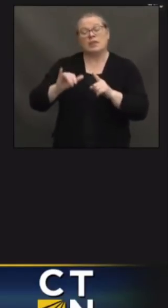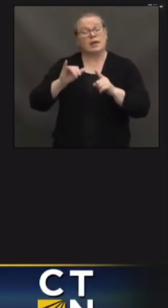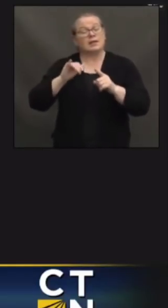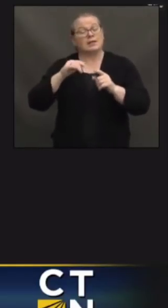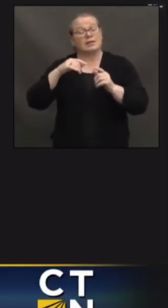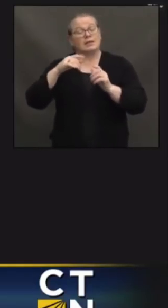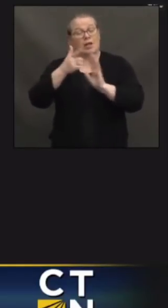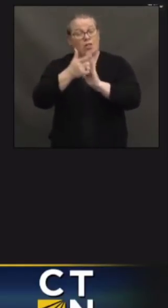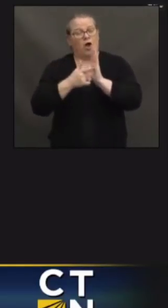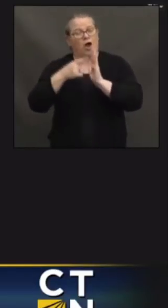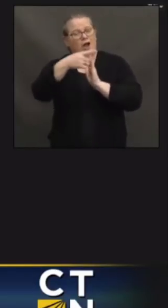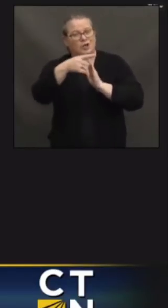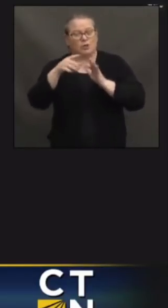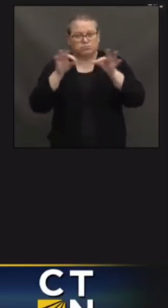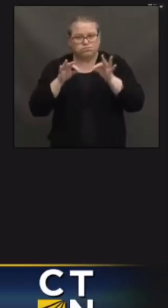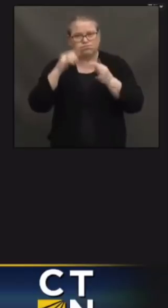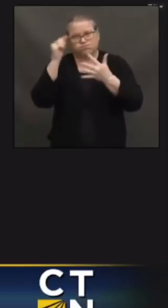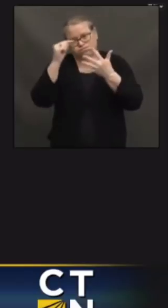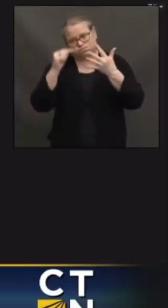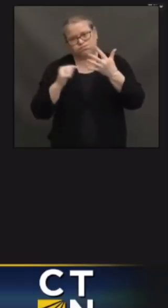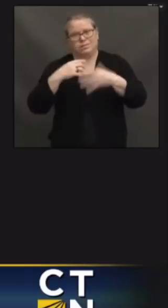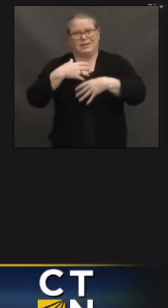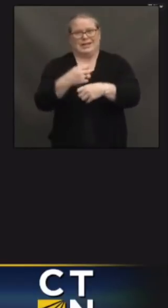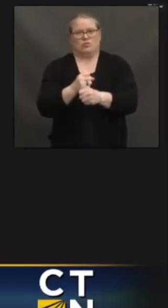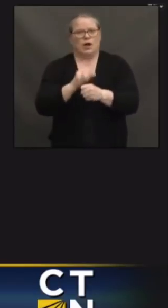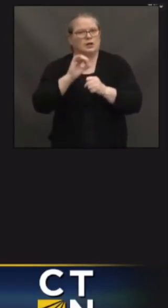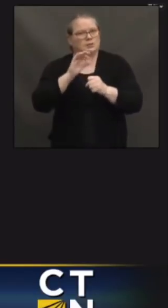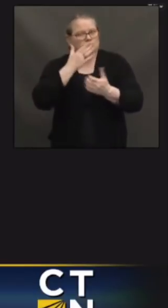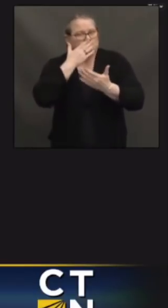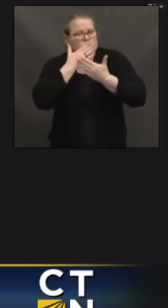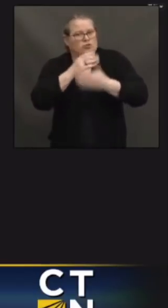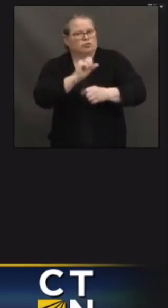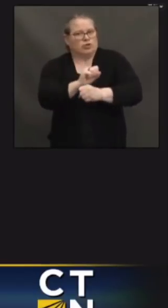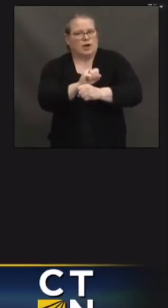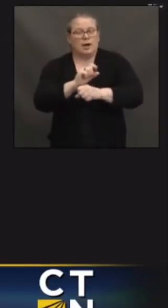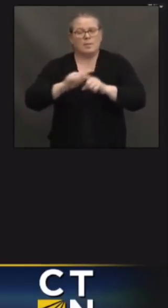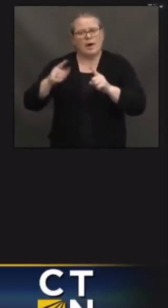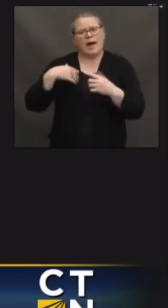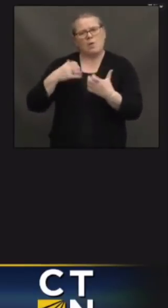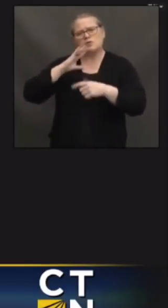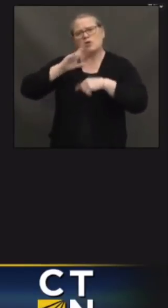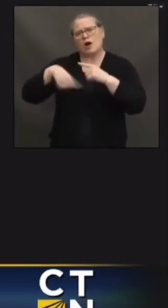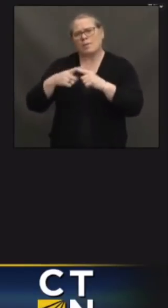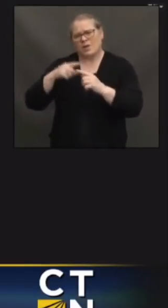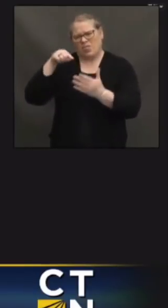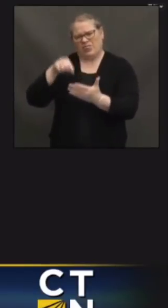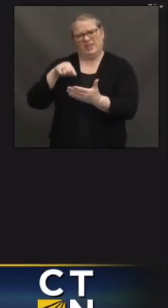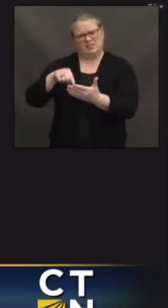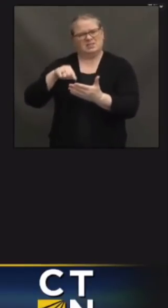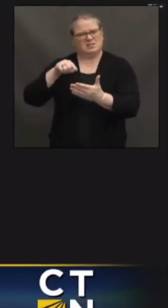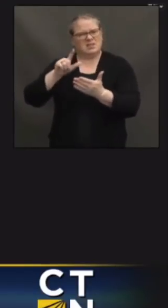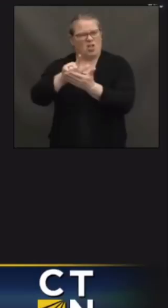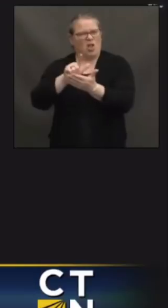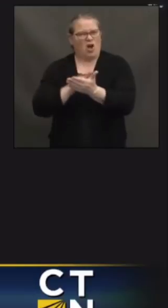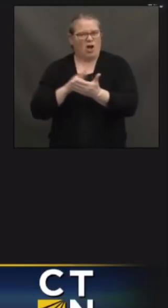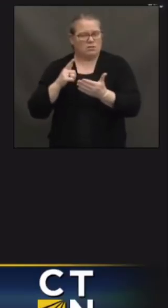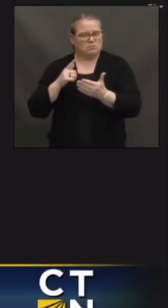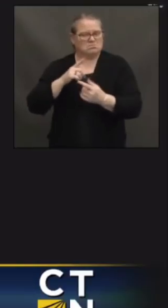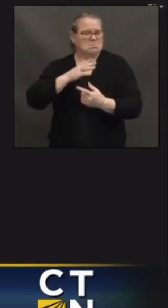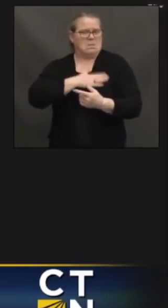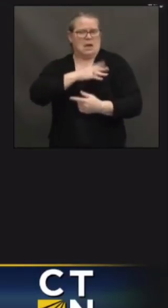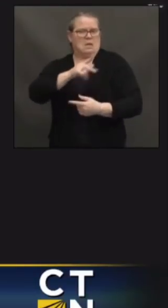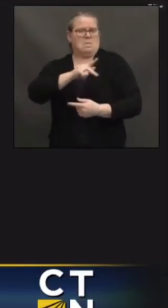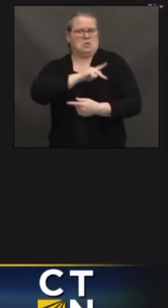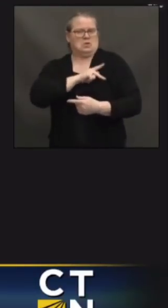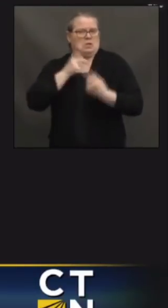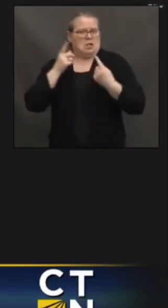a little bit about this from a very sort of personal standpoint. I started the day in New Haven. New Haven is a hardworking